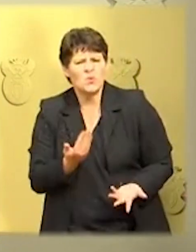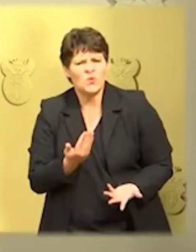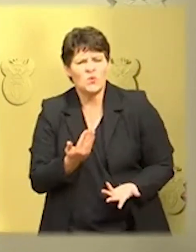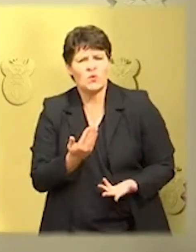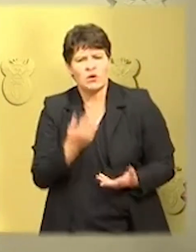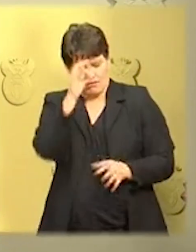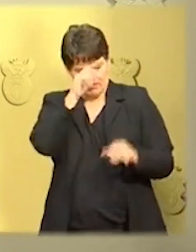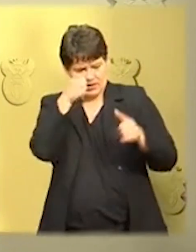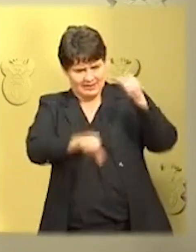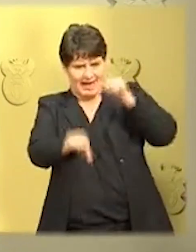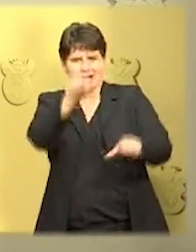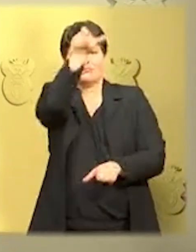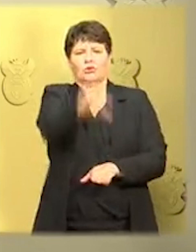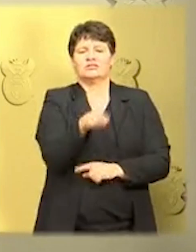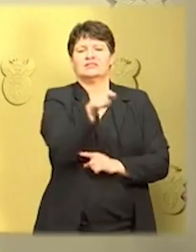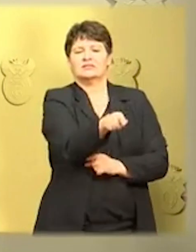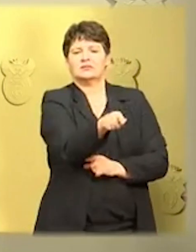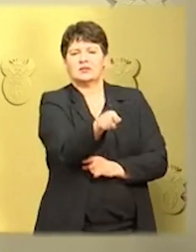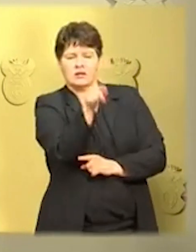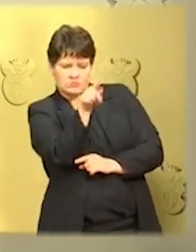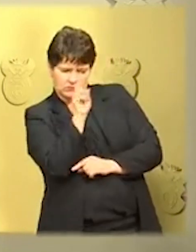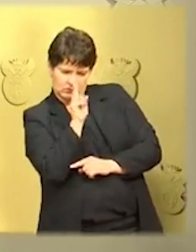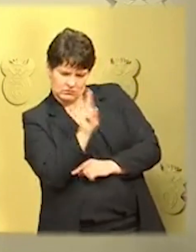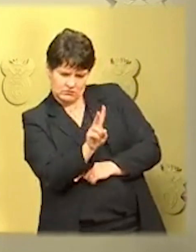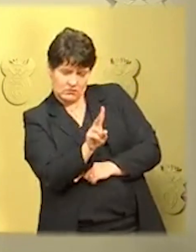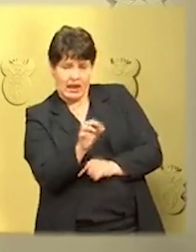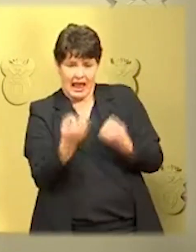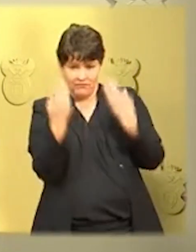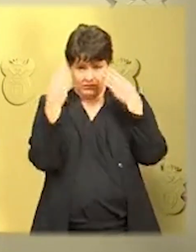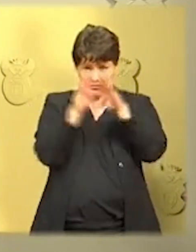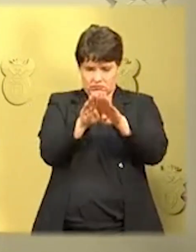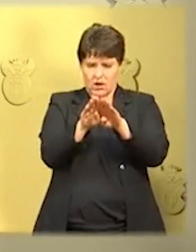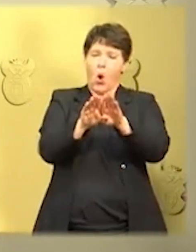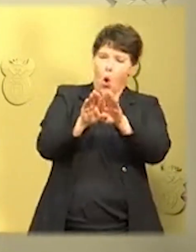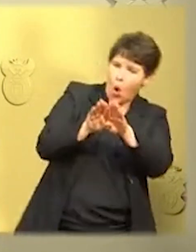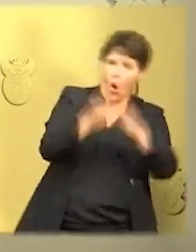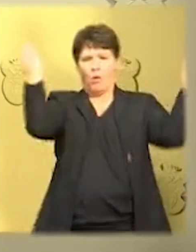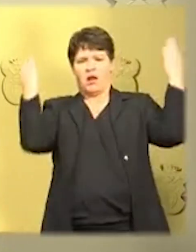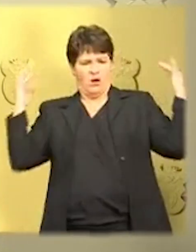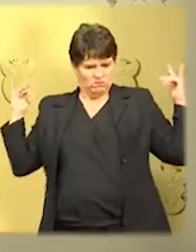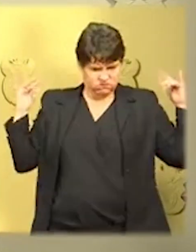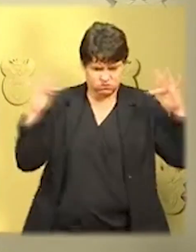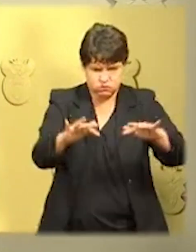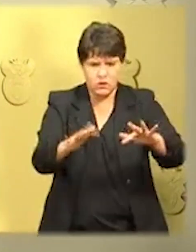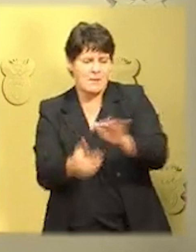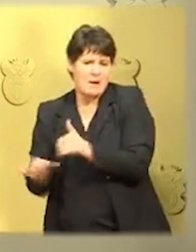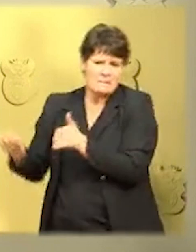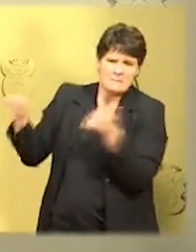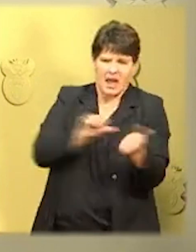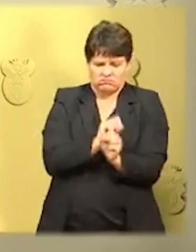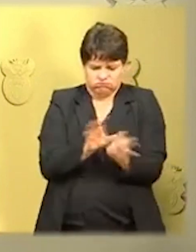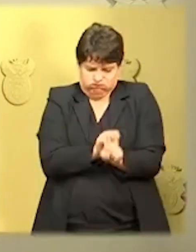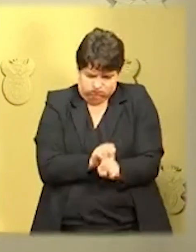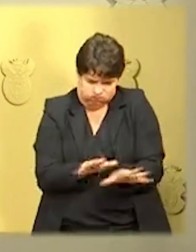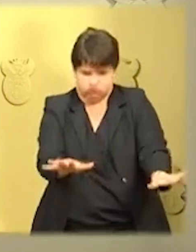and uncontrolled lifting of restrictions could cause a massive resurgence in